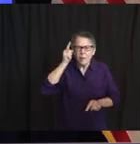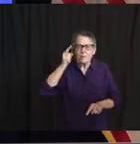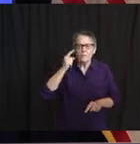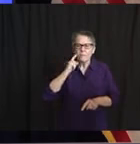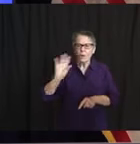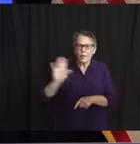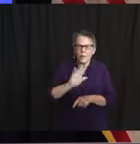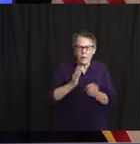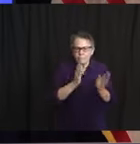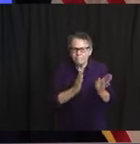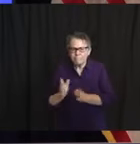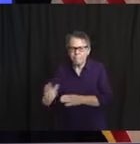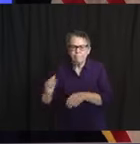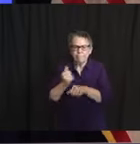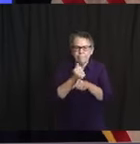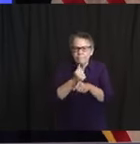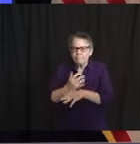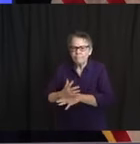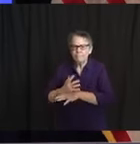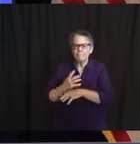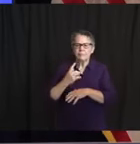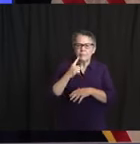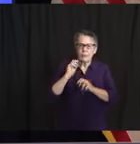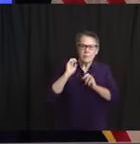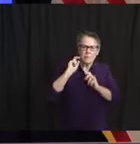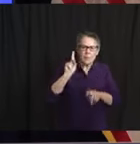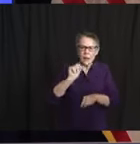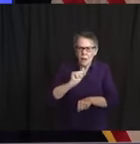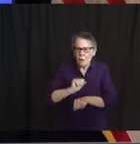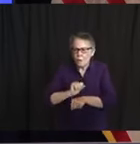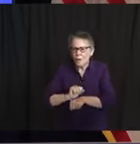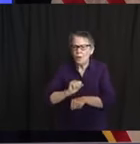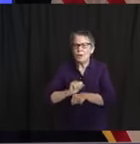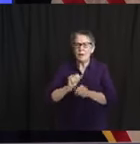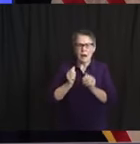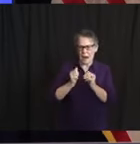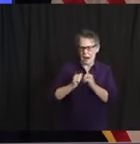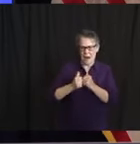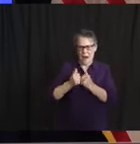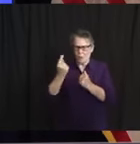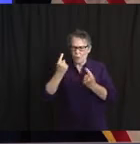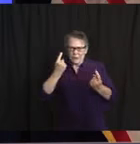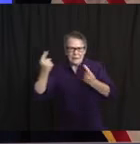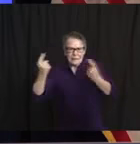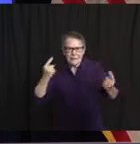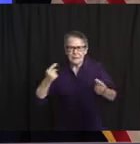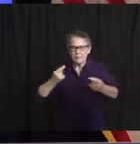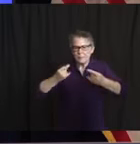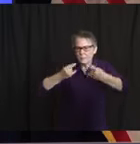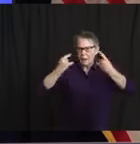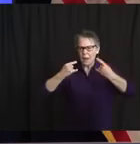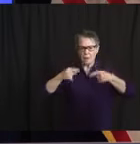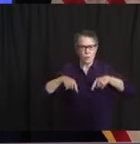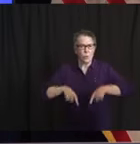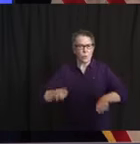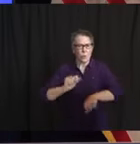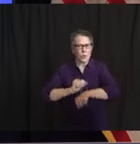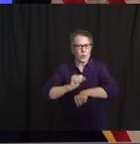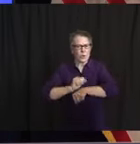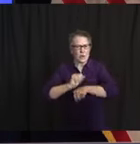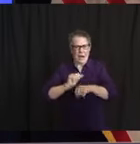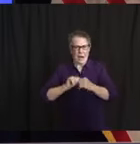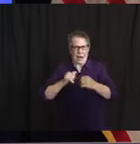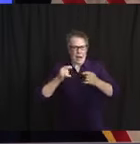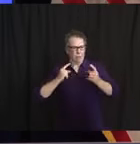protocol, social distancing and whatnot in their facilities. Also had a good conversation with the Commissioner of the NFL, Roger